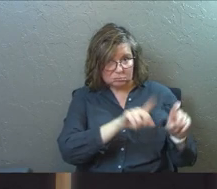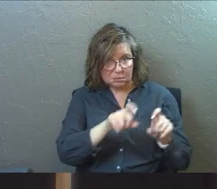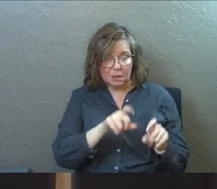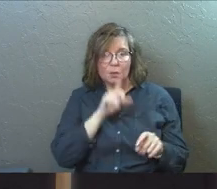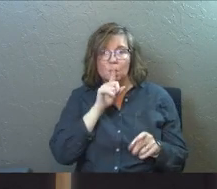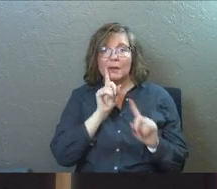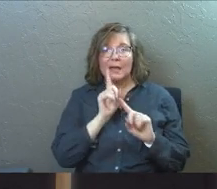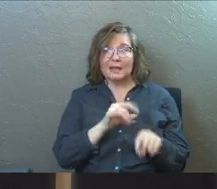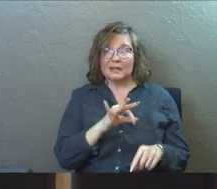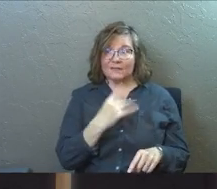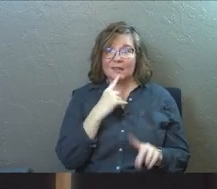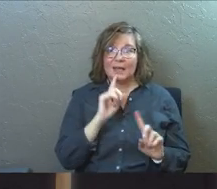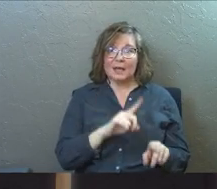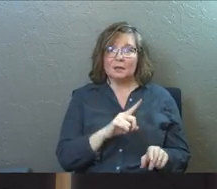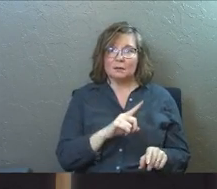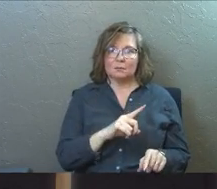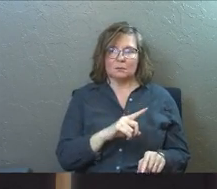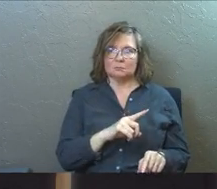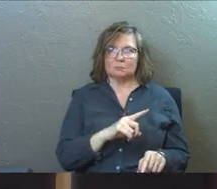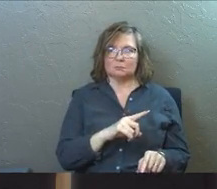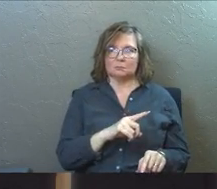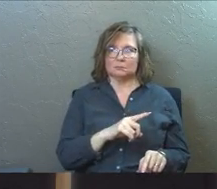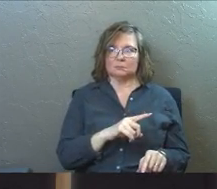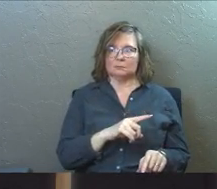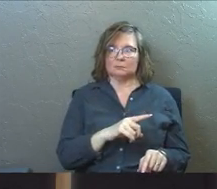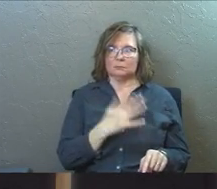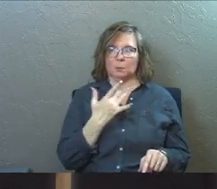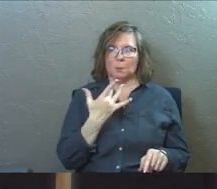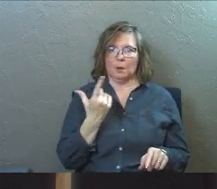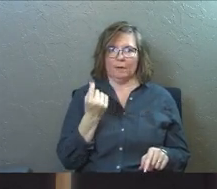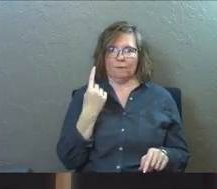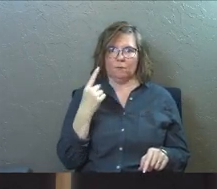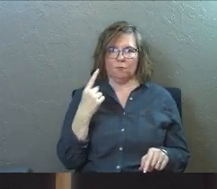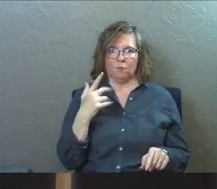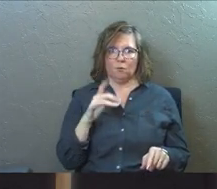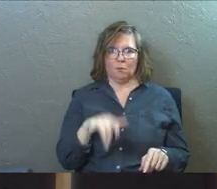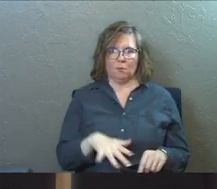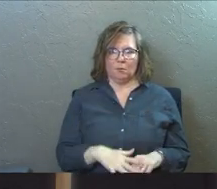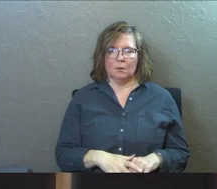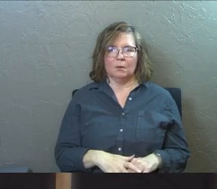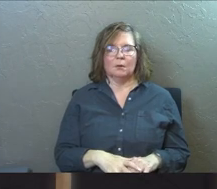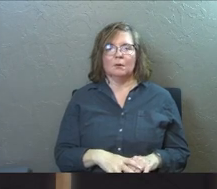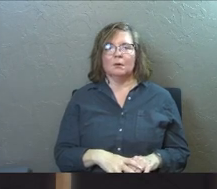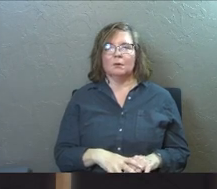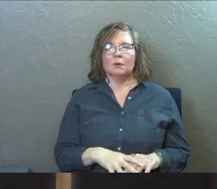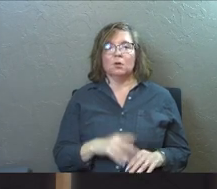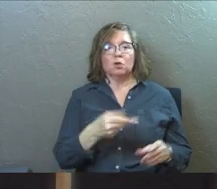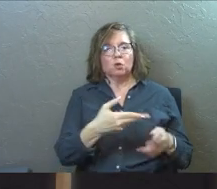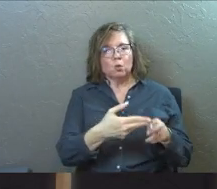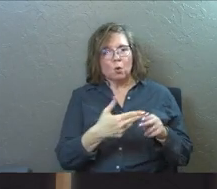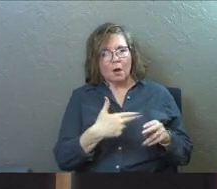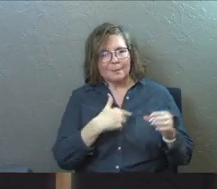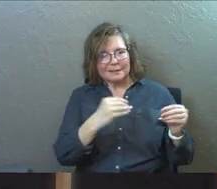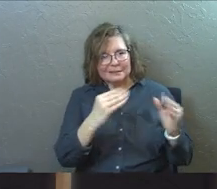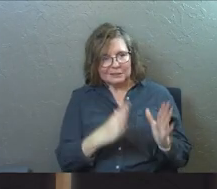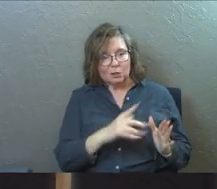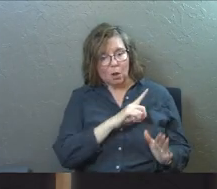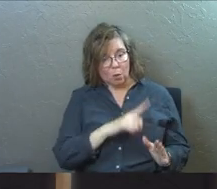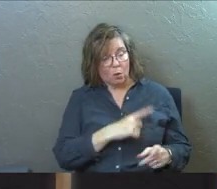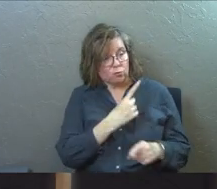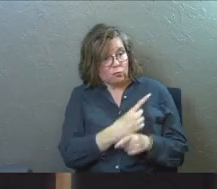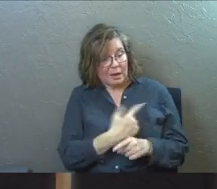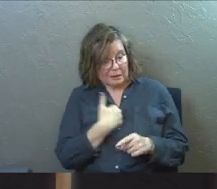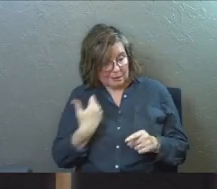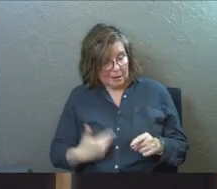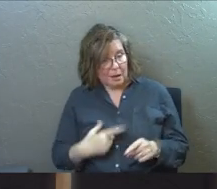And the real answer, if they had answered it, it would have been, no, we have no idea what you just did. You call me teacher and Lord, and rightly so,